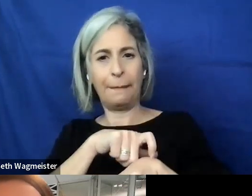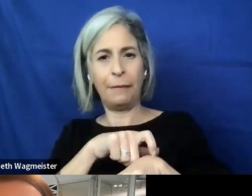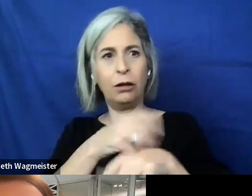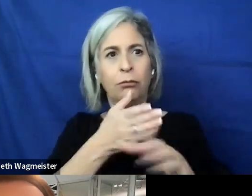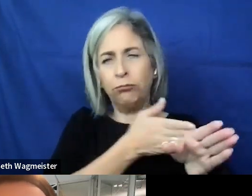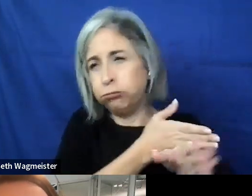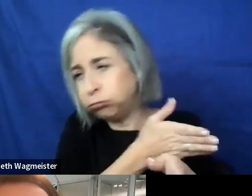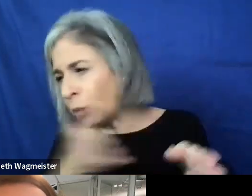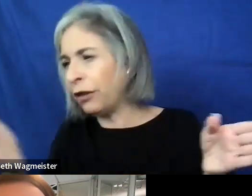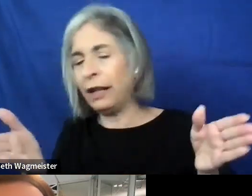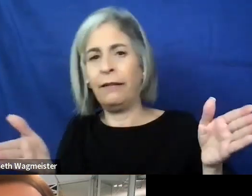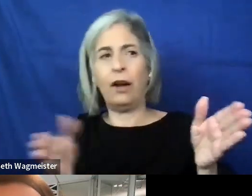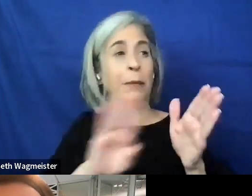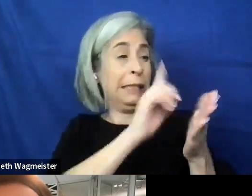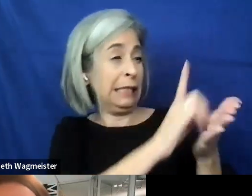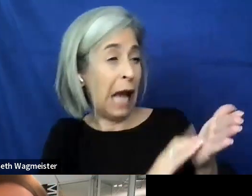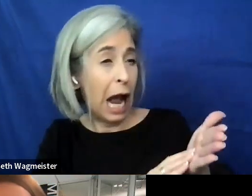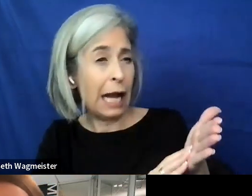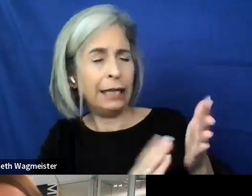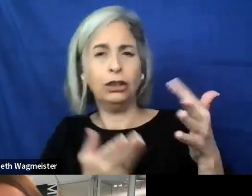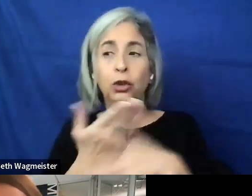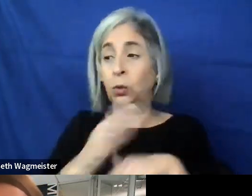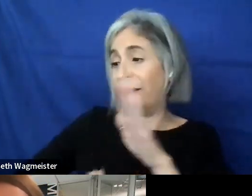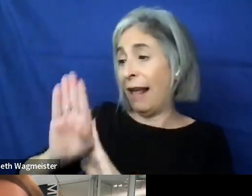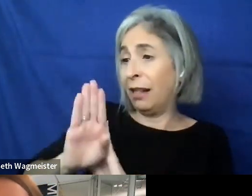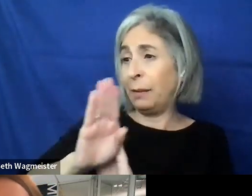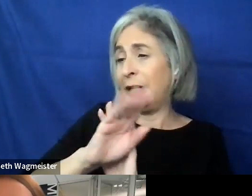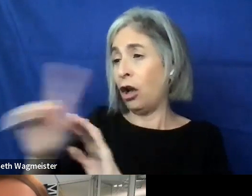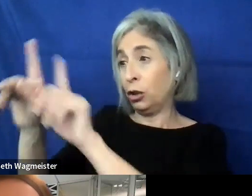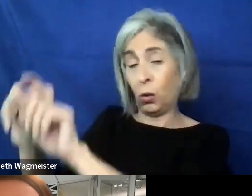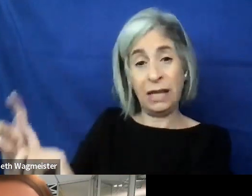workflow from design through to development and test.